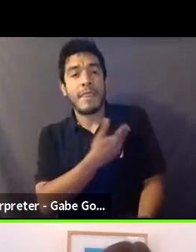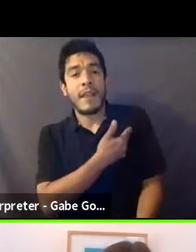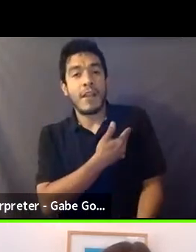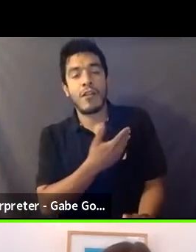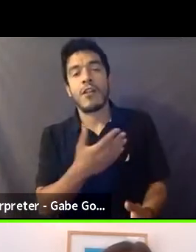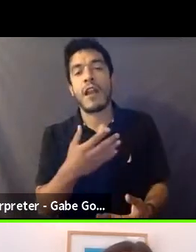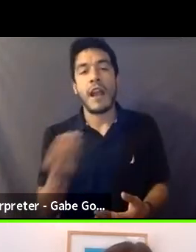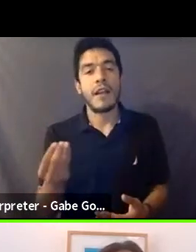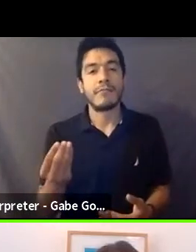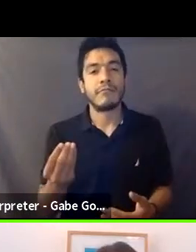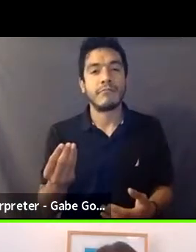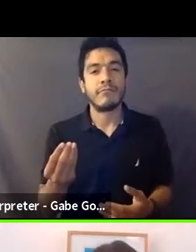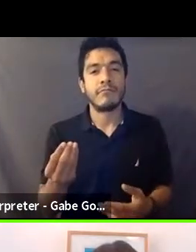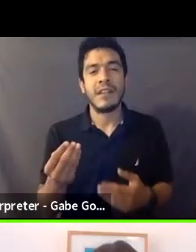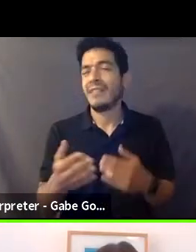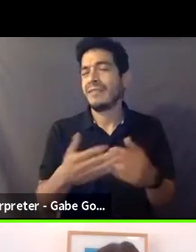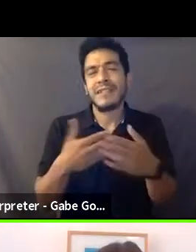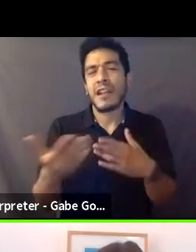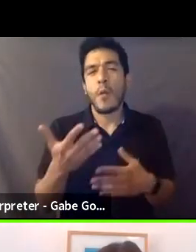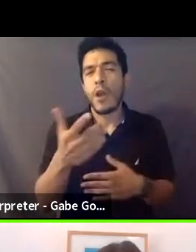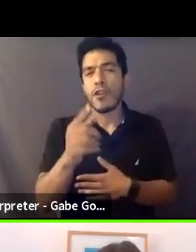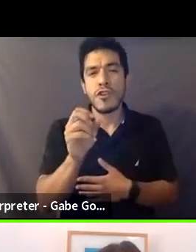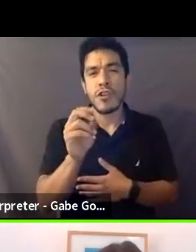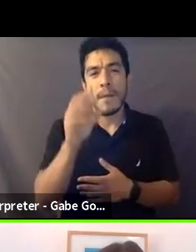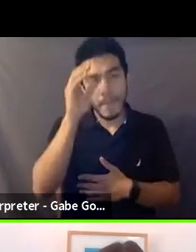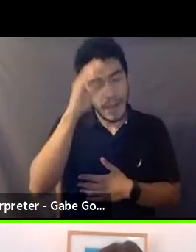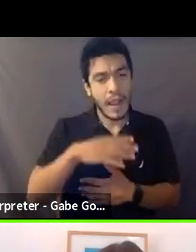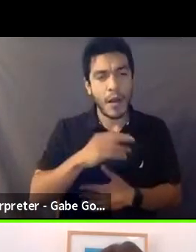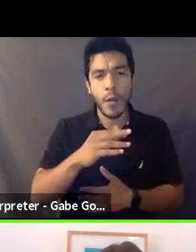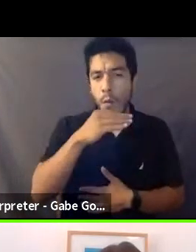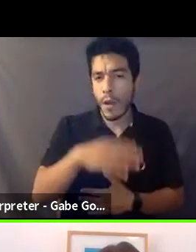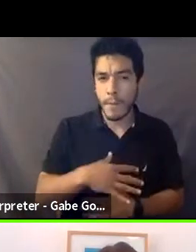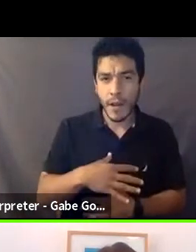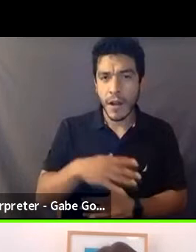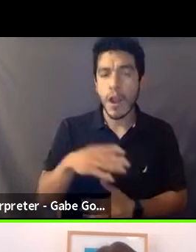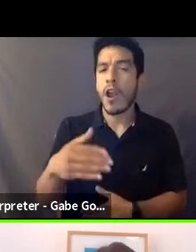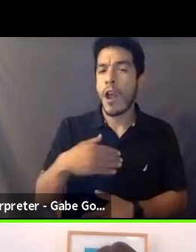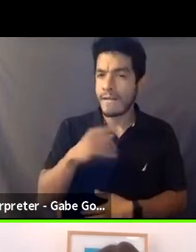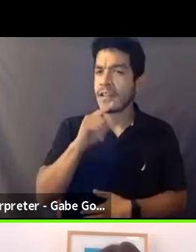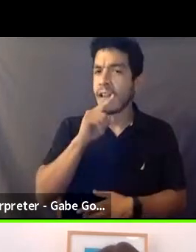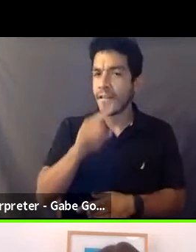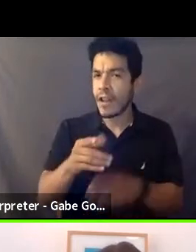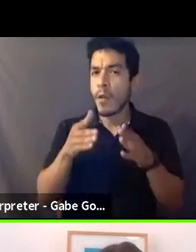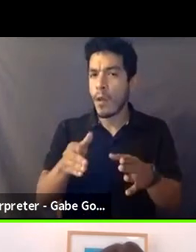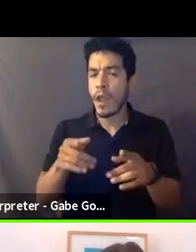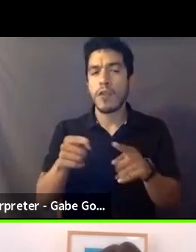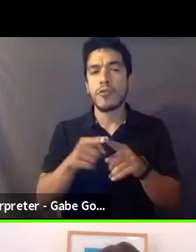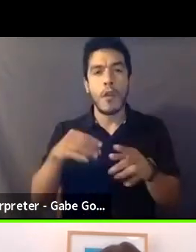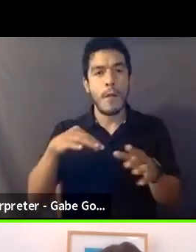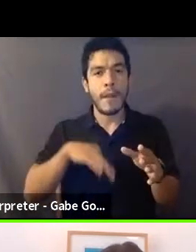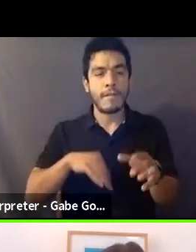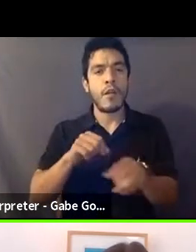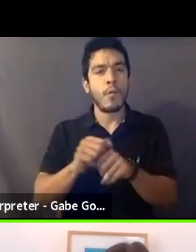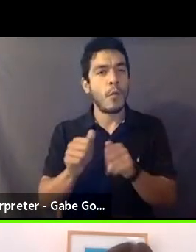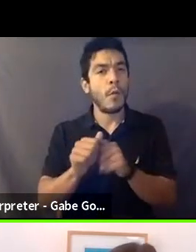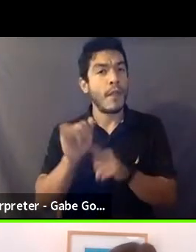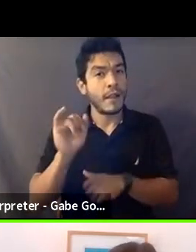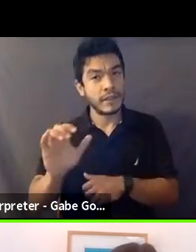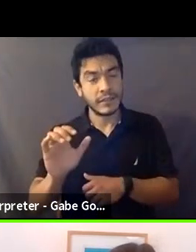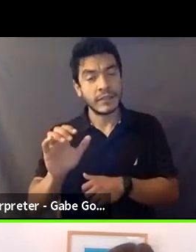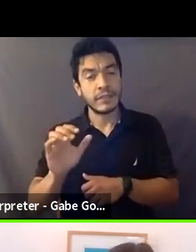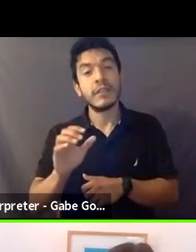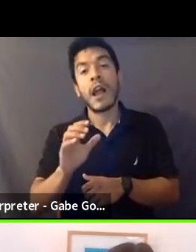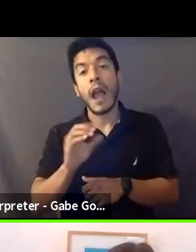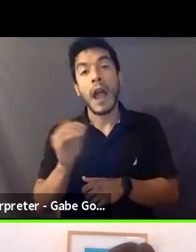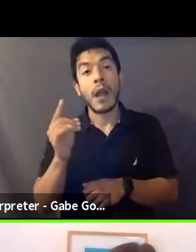And so no matter what your gender, you know, there are definitely ways that you can benefit from working with an intimacy coordinator. And I, I